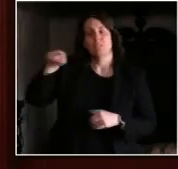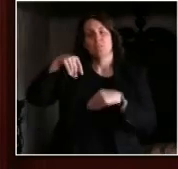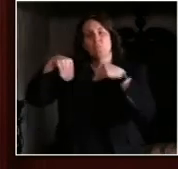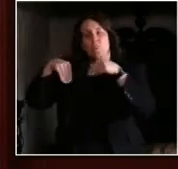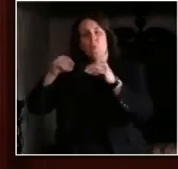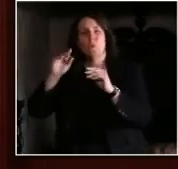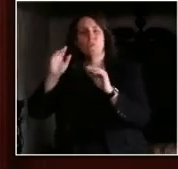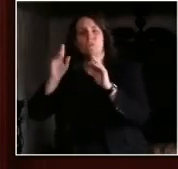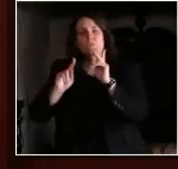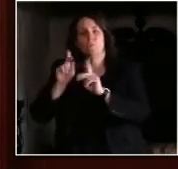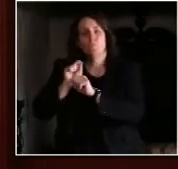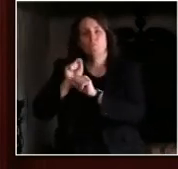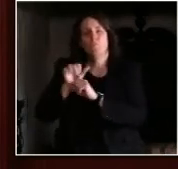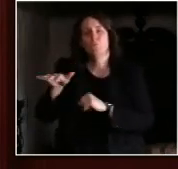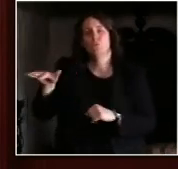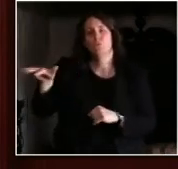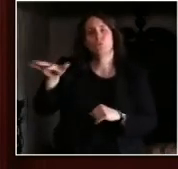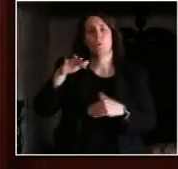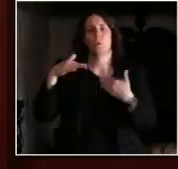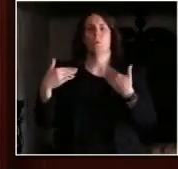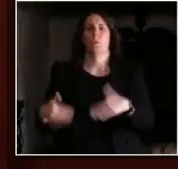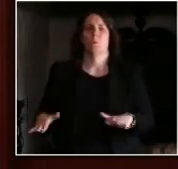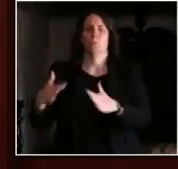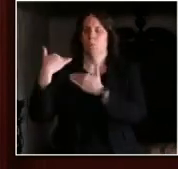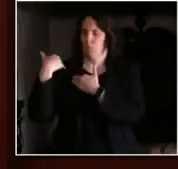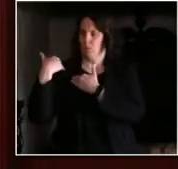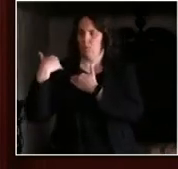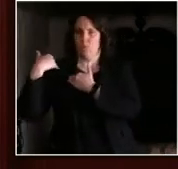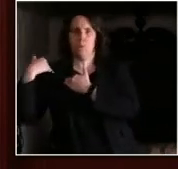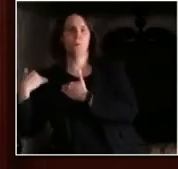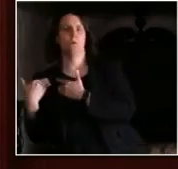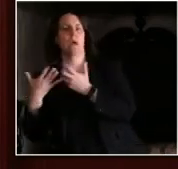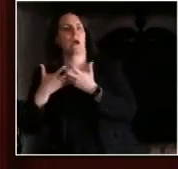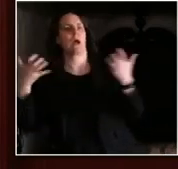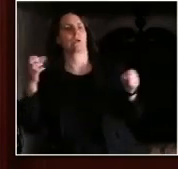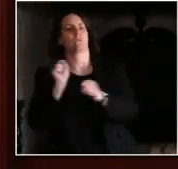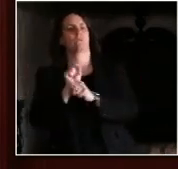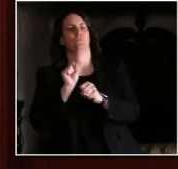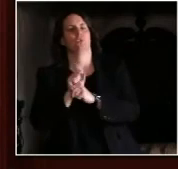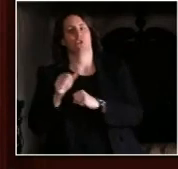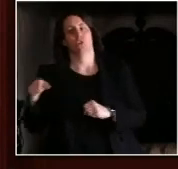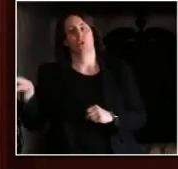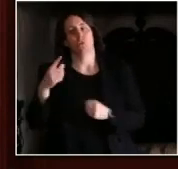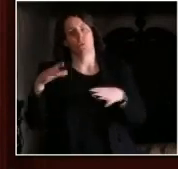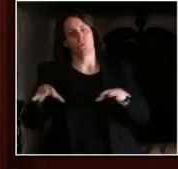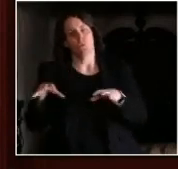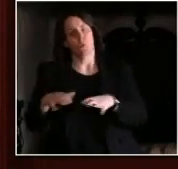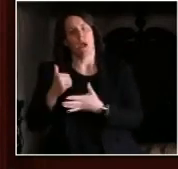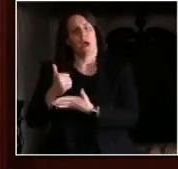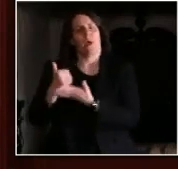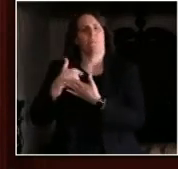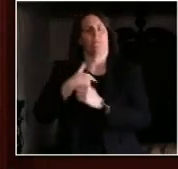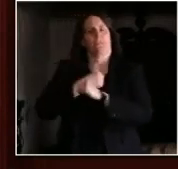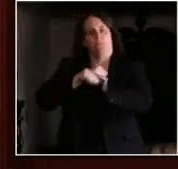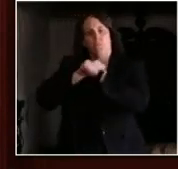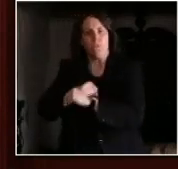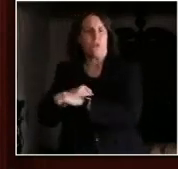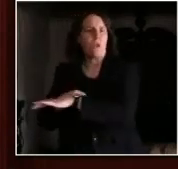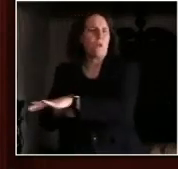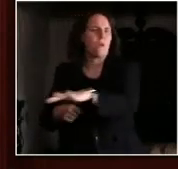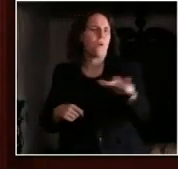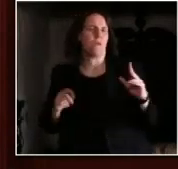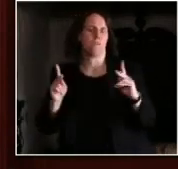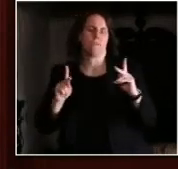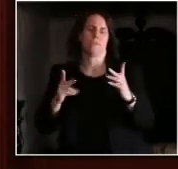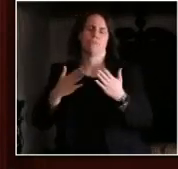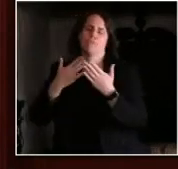normal and get back to that place where we know and love where Wisconsin can be. So I'm very aware that Wisconsin businesses are